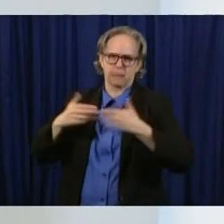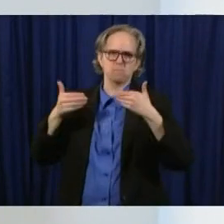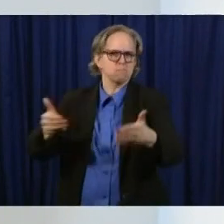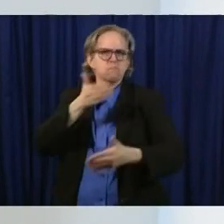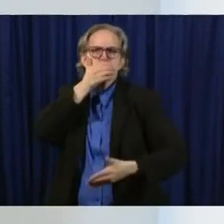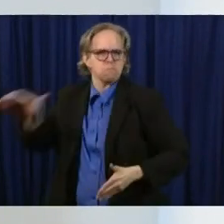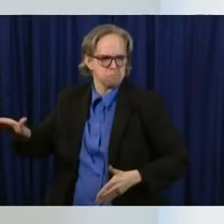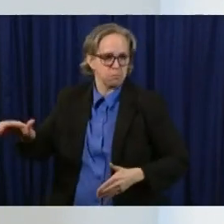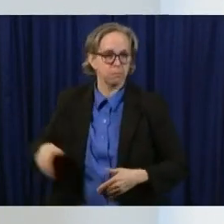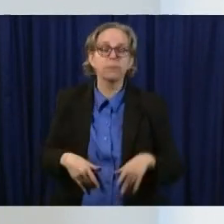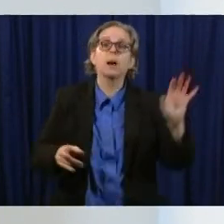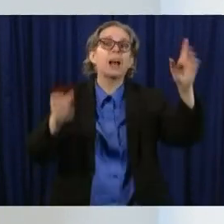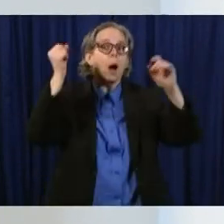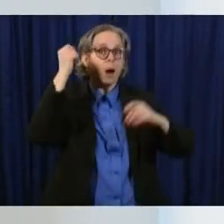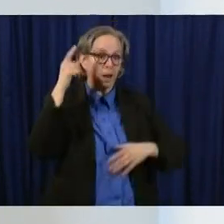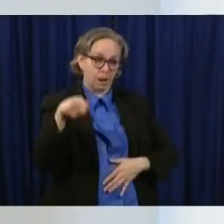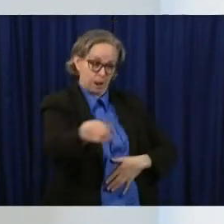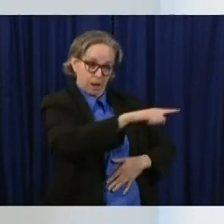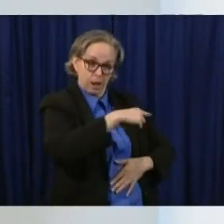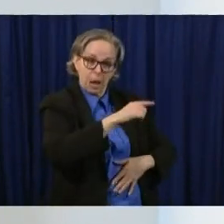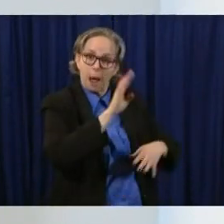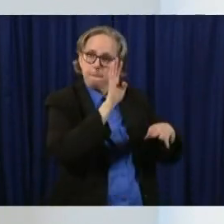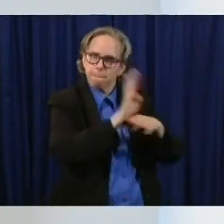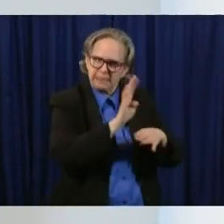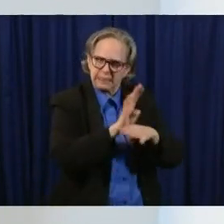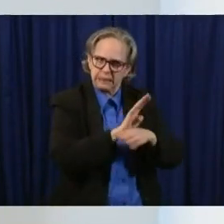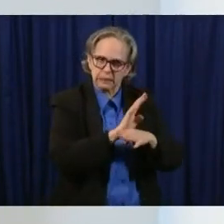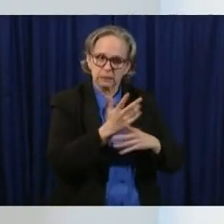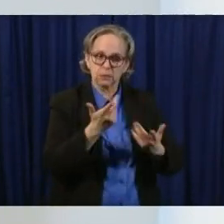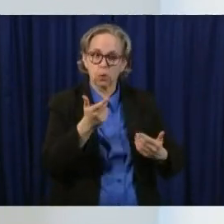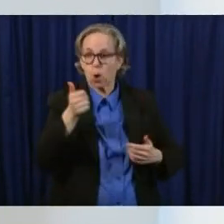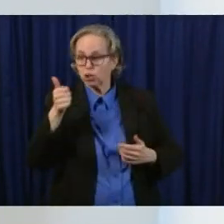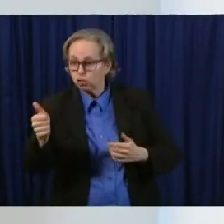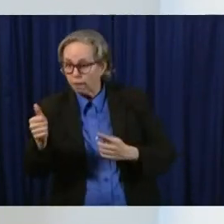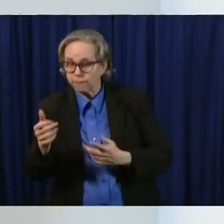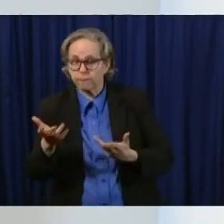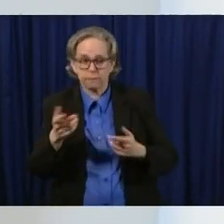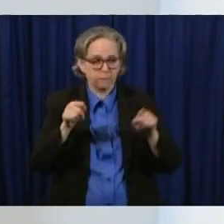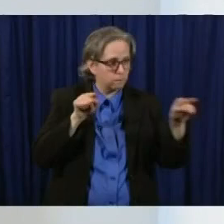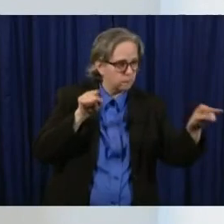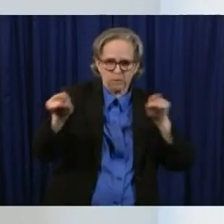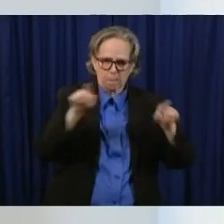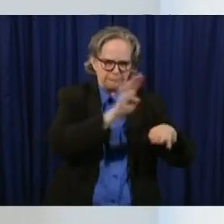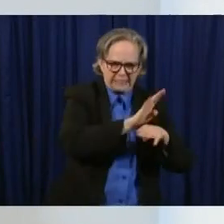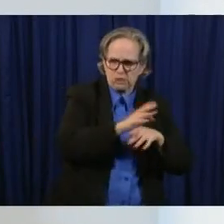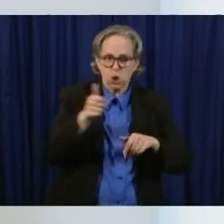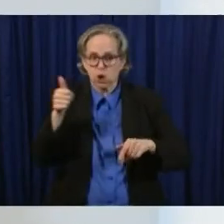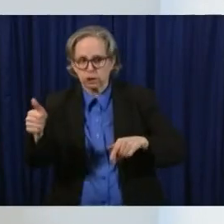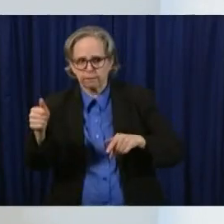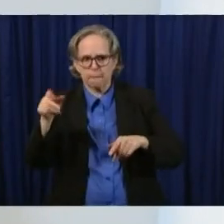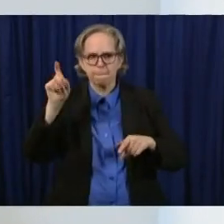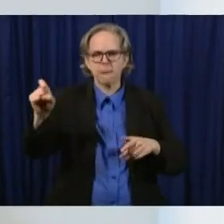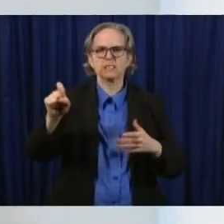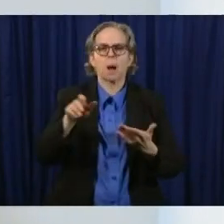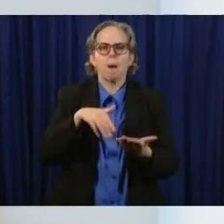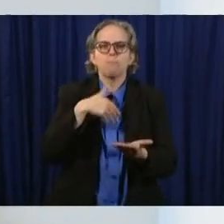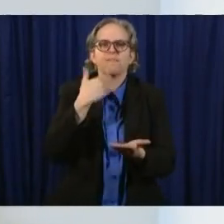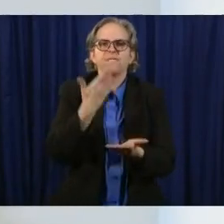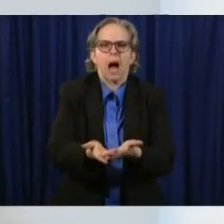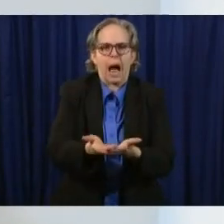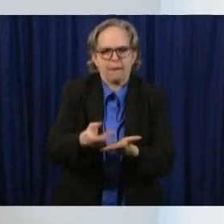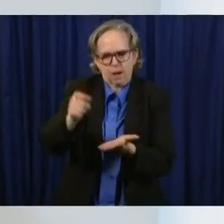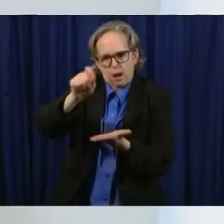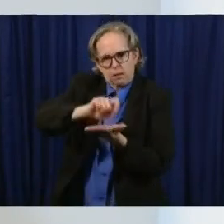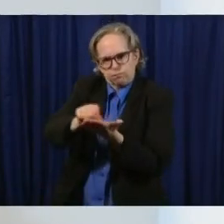qualifies for these exceptions you must provide written justification upon request and and let me